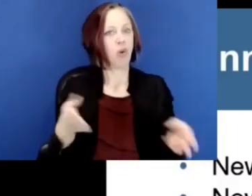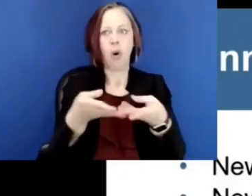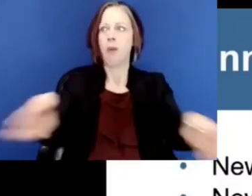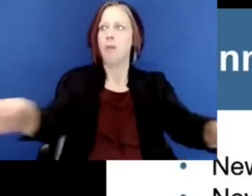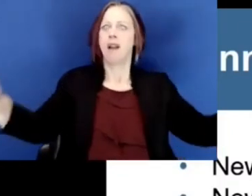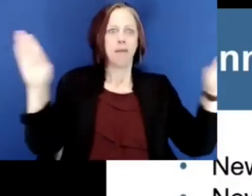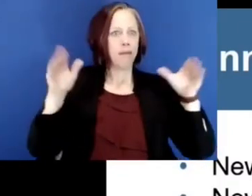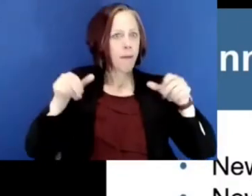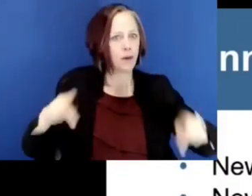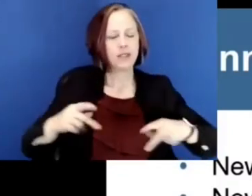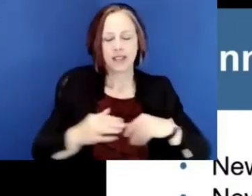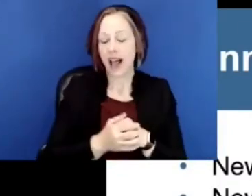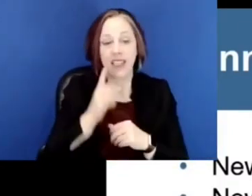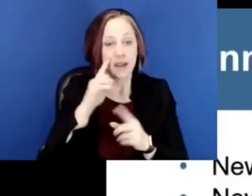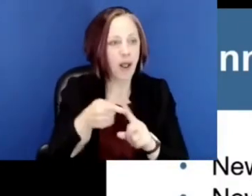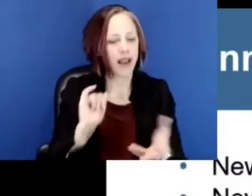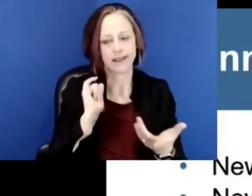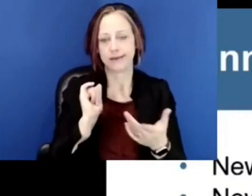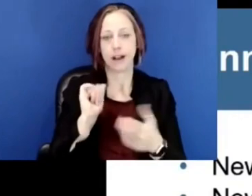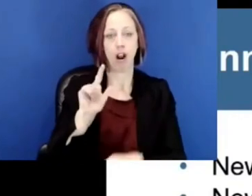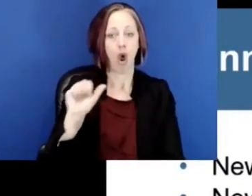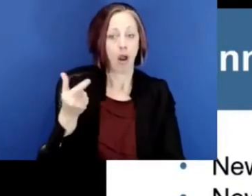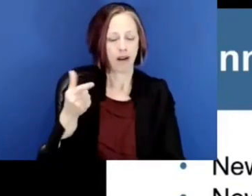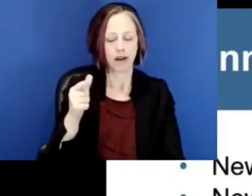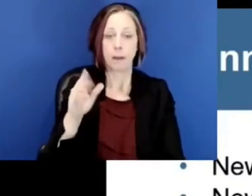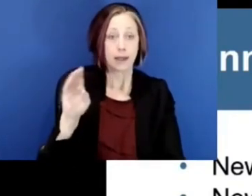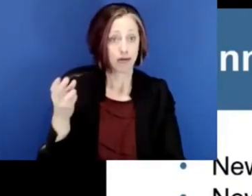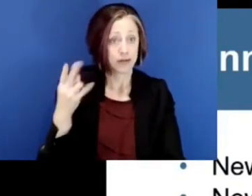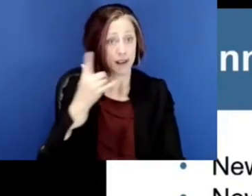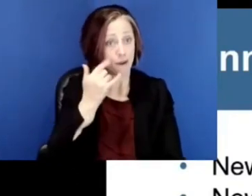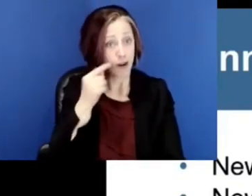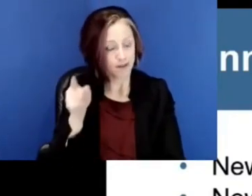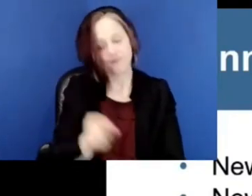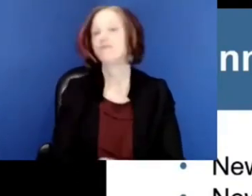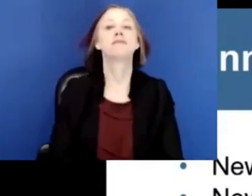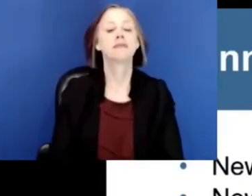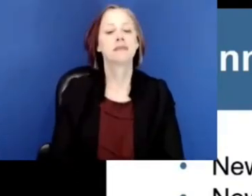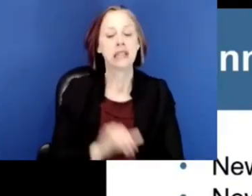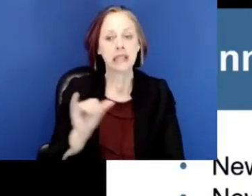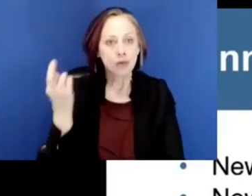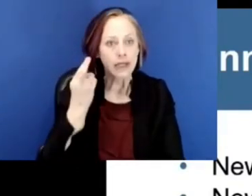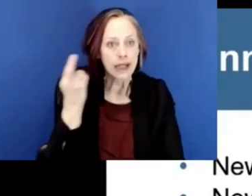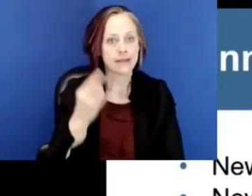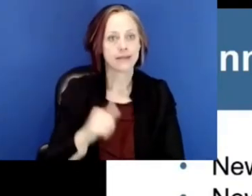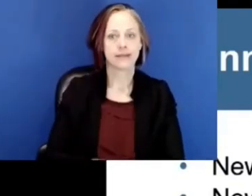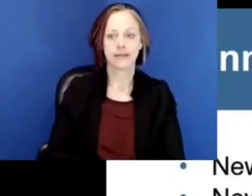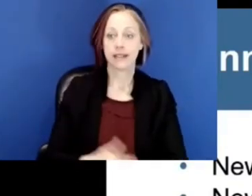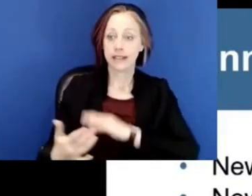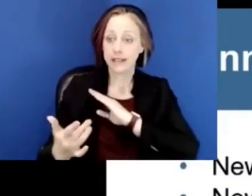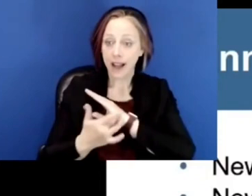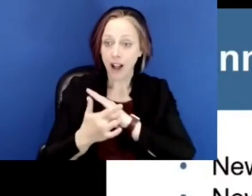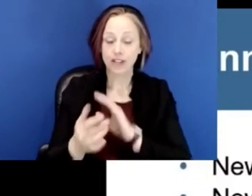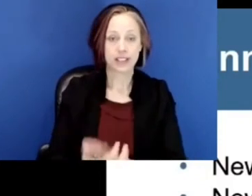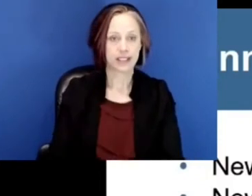have opened up all kinds of vistas. think about in Long Beach, California, where they realized that with